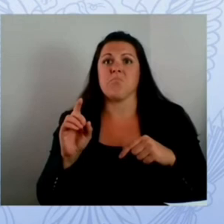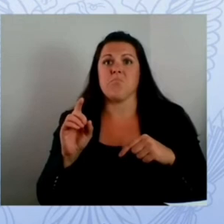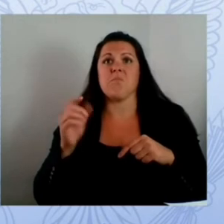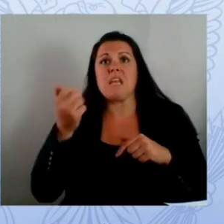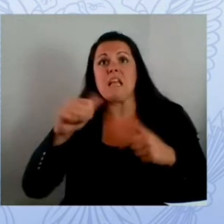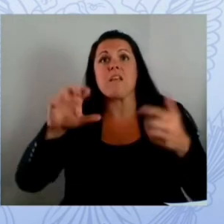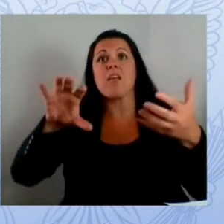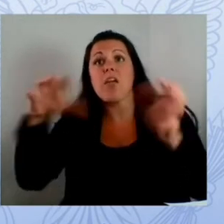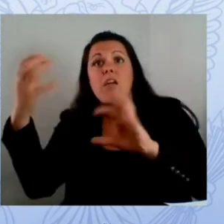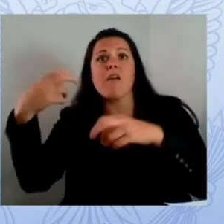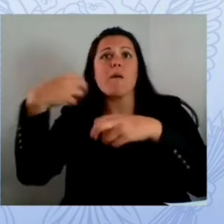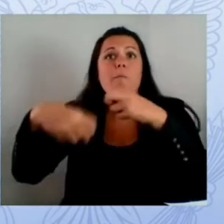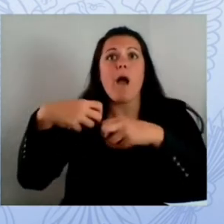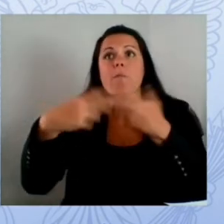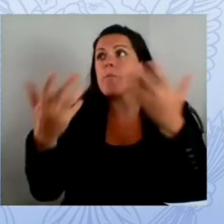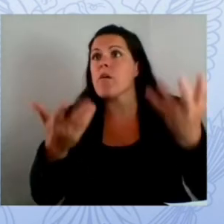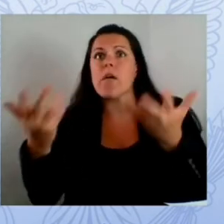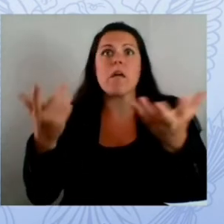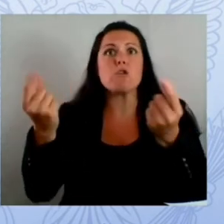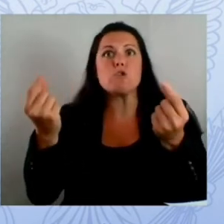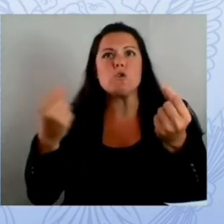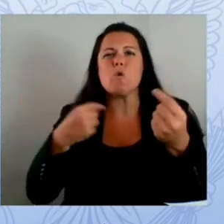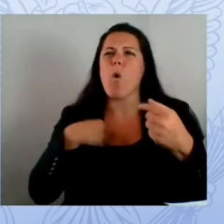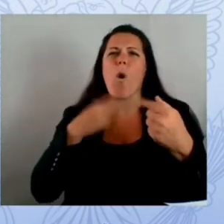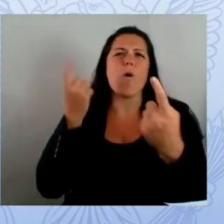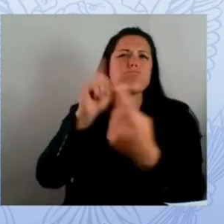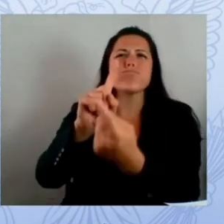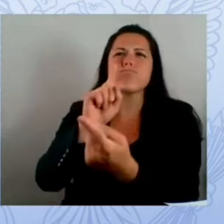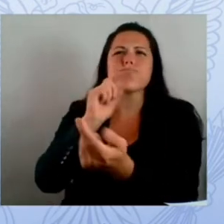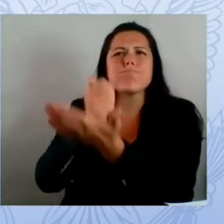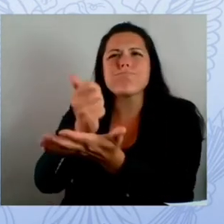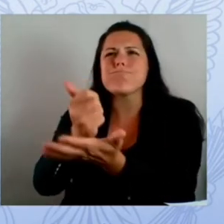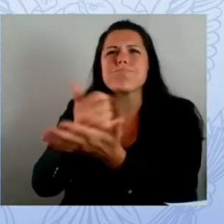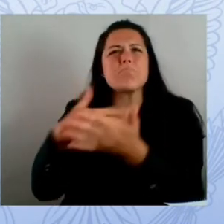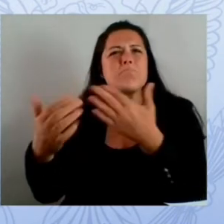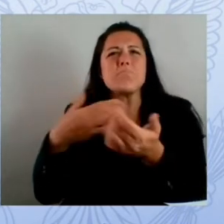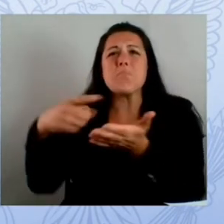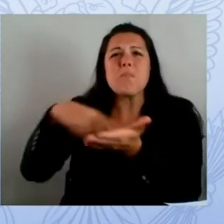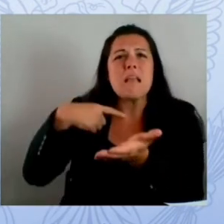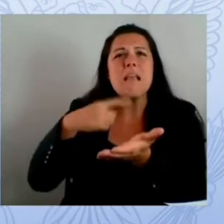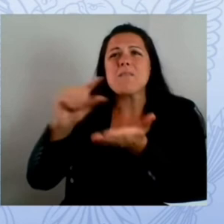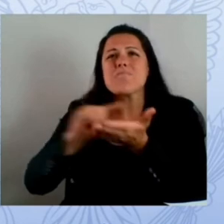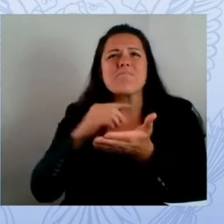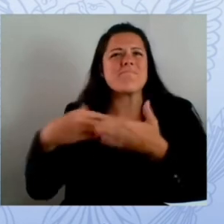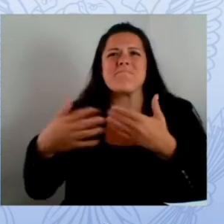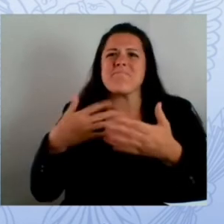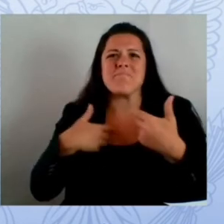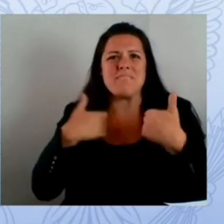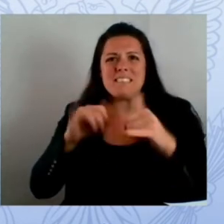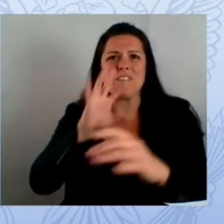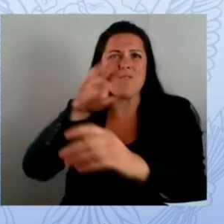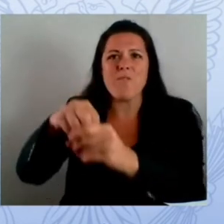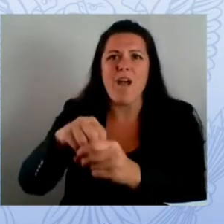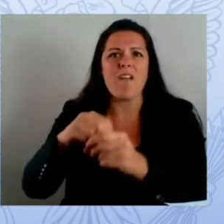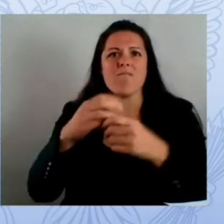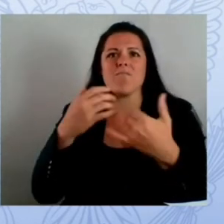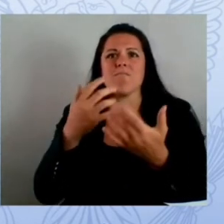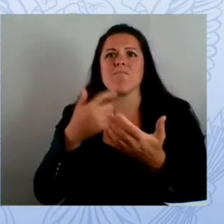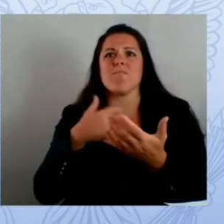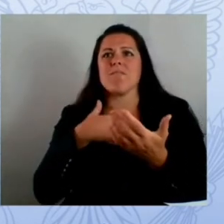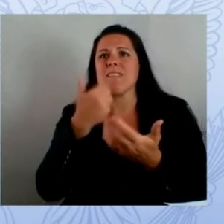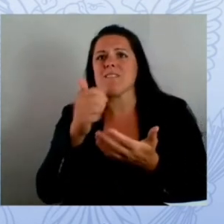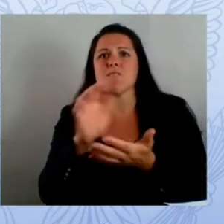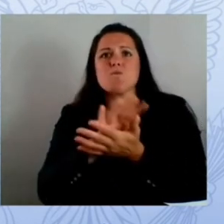programs like ms isaac for free my favorite f-word and assisting in the implementation of the cis controls as mentioned earlier